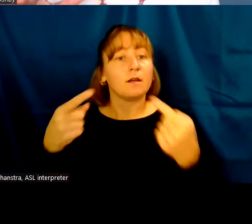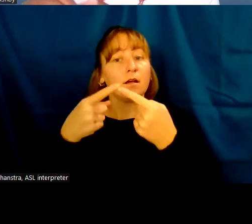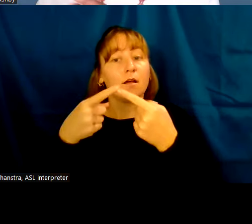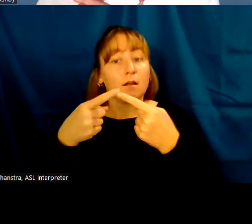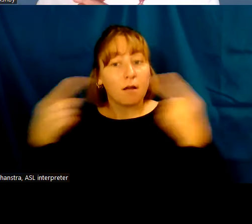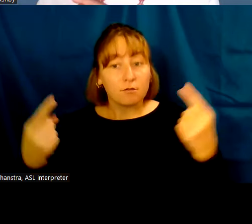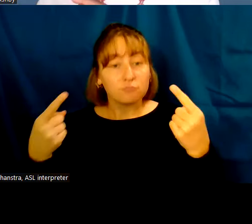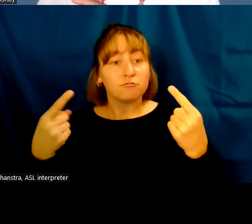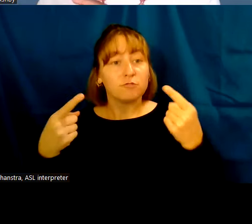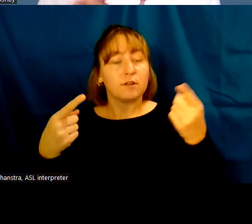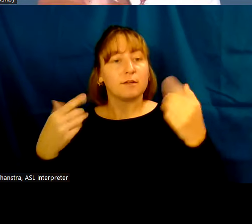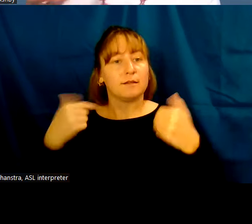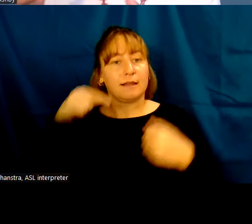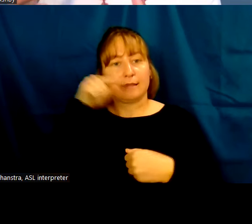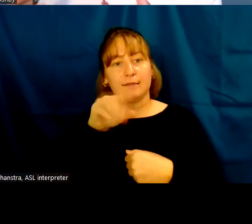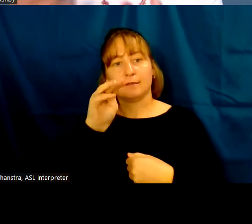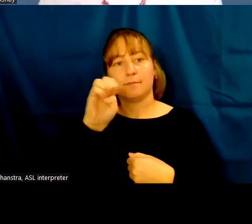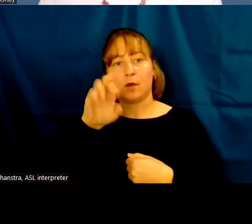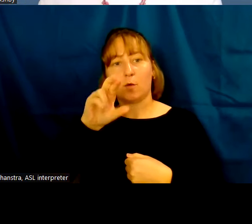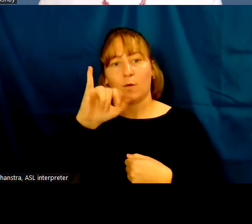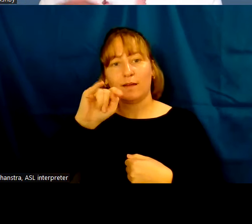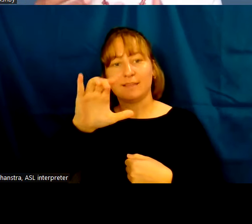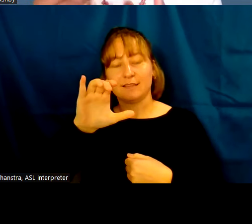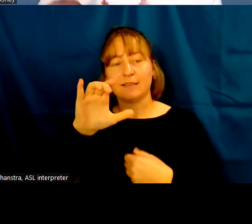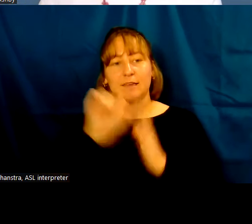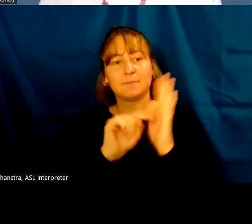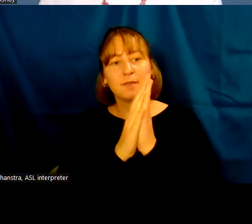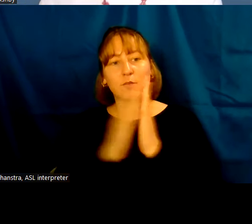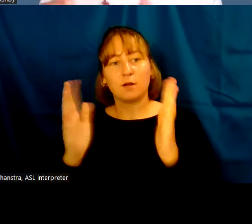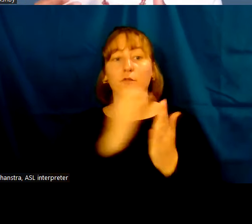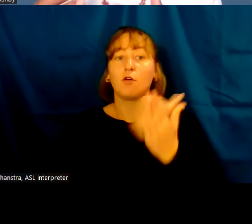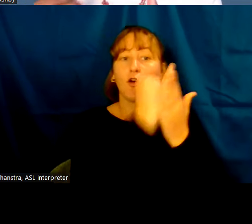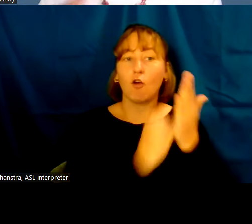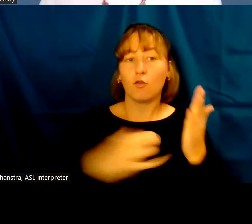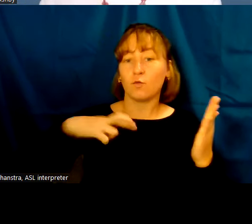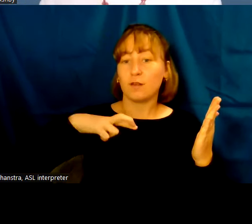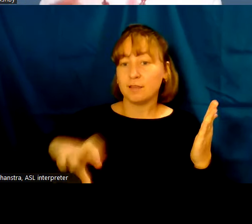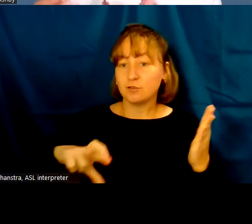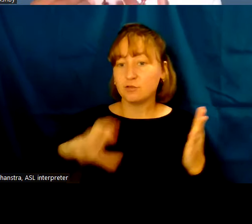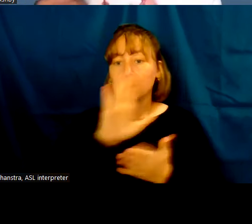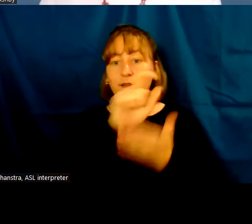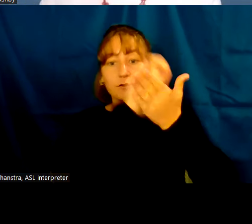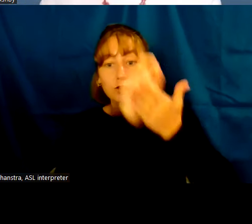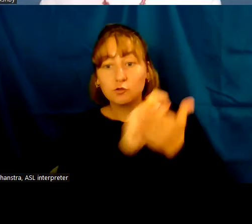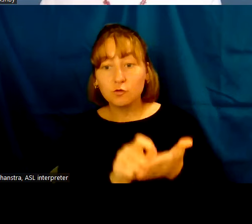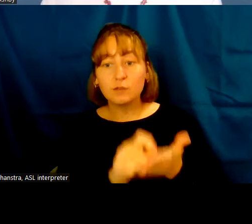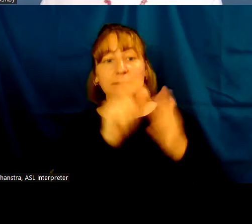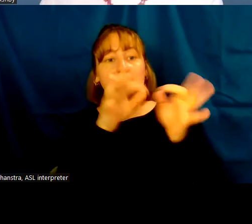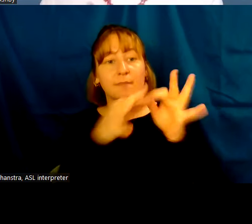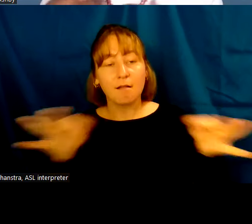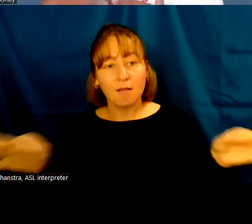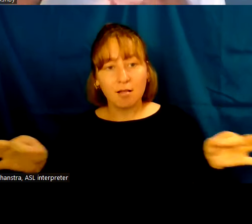from this Meroitic period, where the art and the religion, the script and the language,